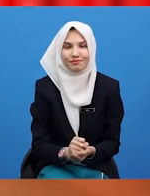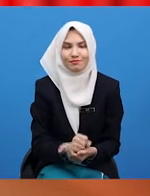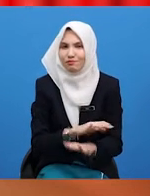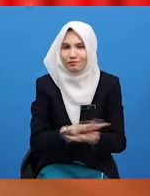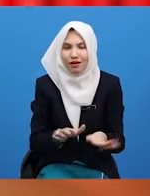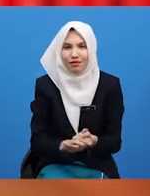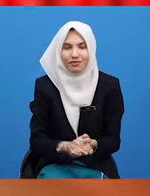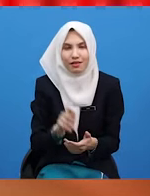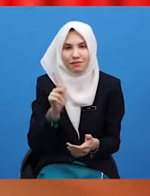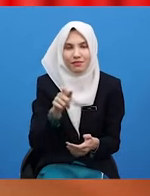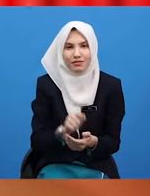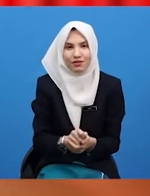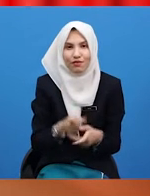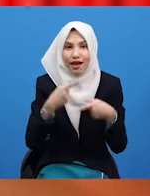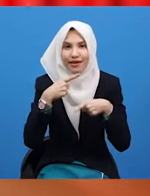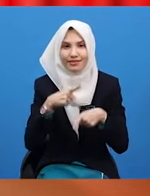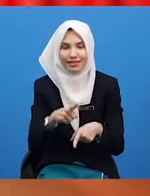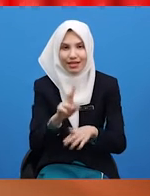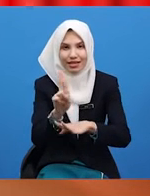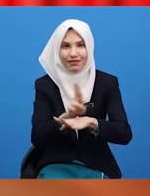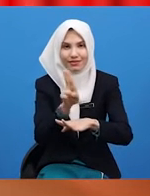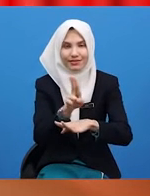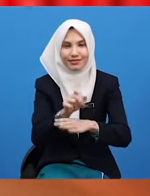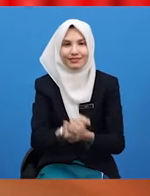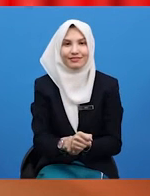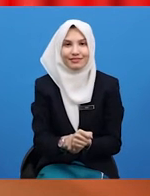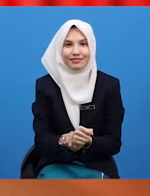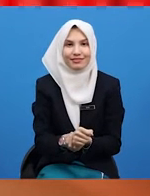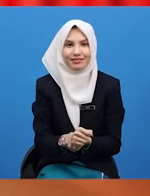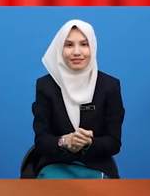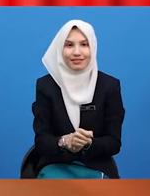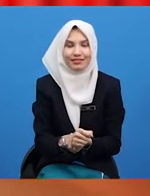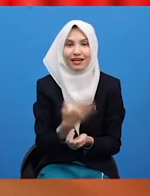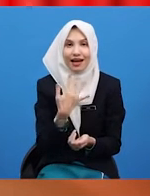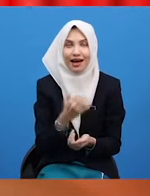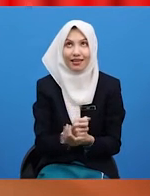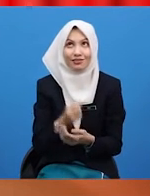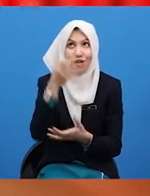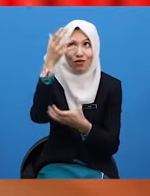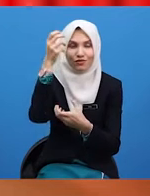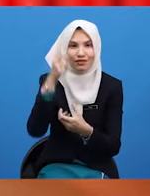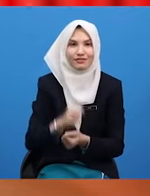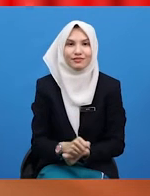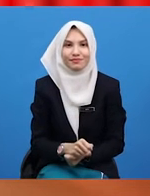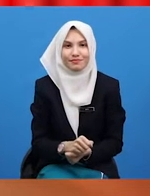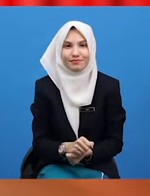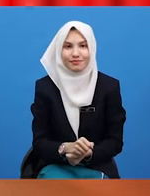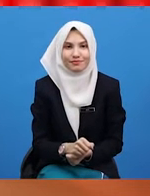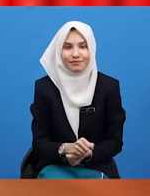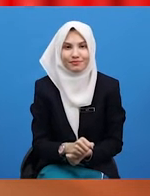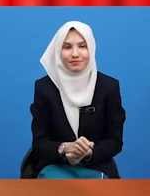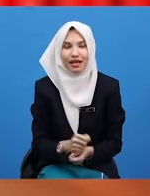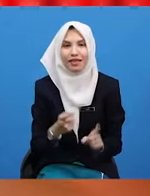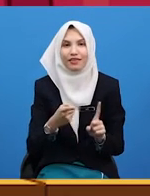unsure of your answer, you may use red color traffic light. Shall we start? First